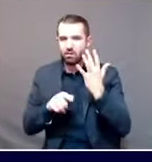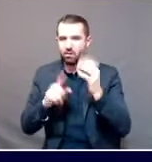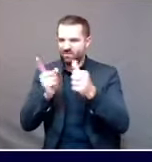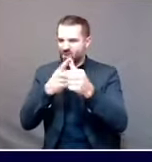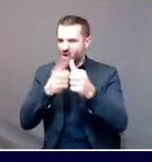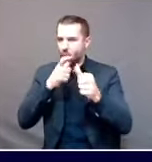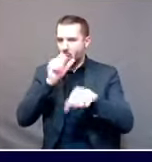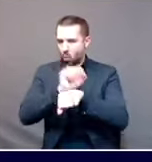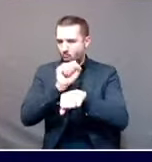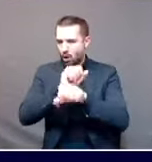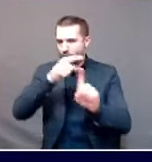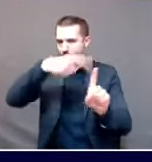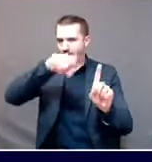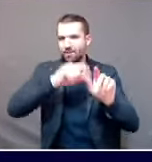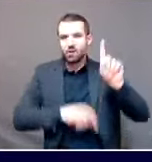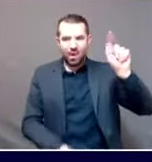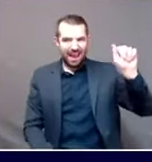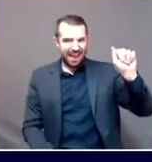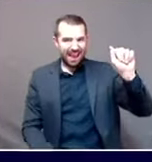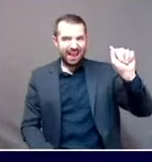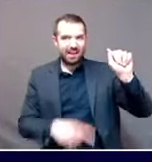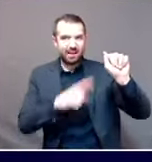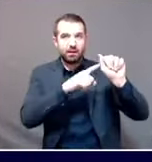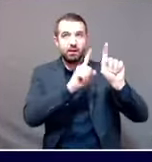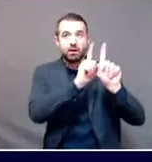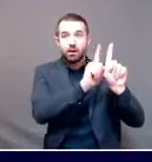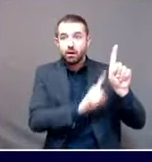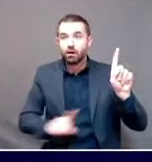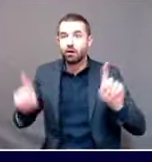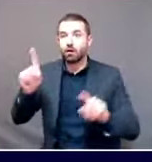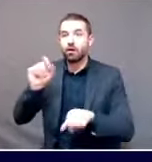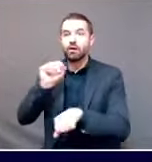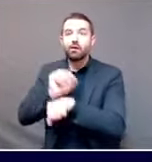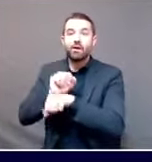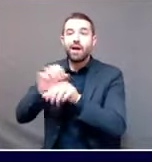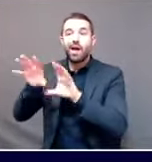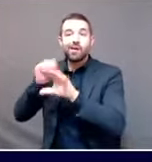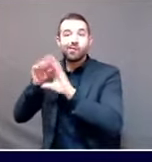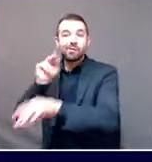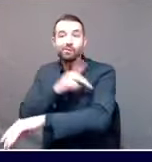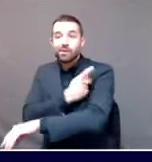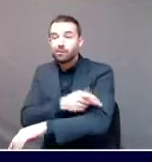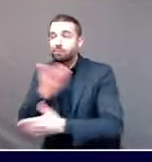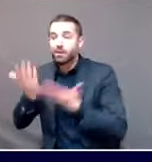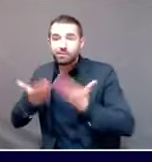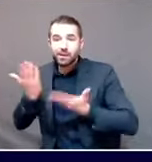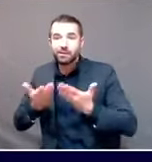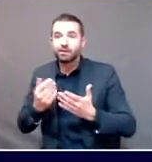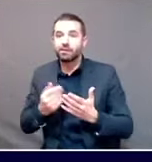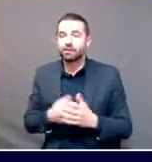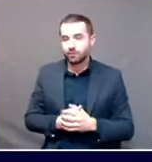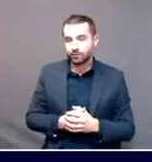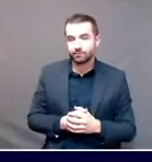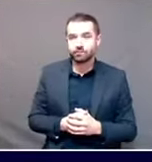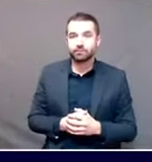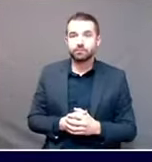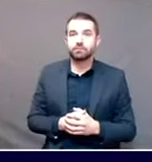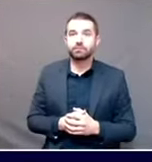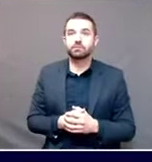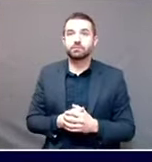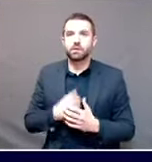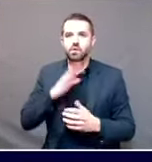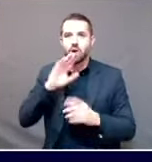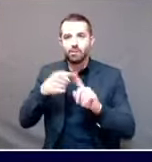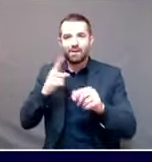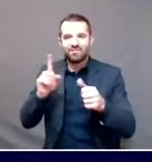want to be really clear. know, right now we're just talking about literally the first week, a couple of days, five, six, seven days after that first